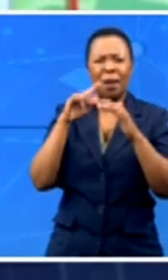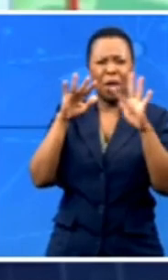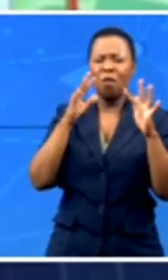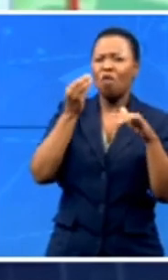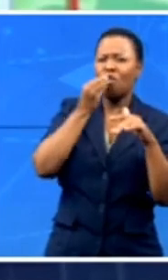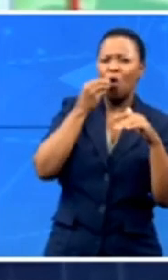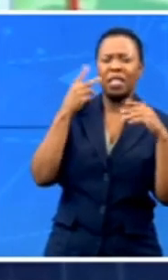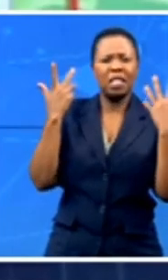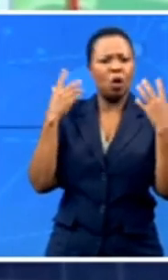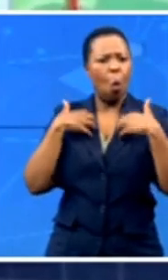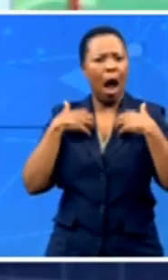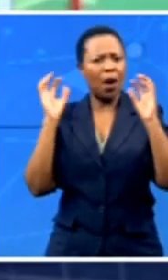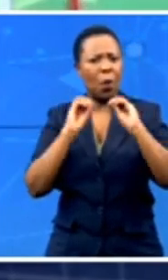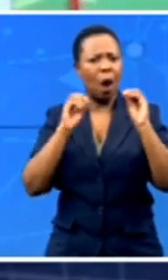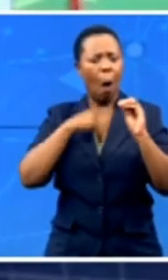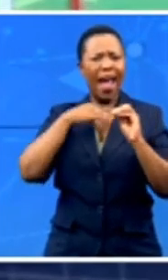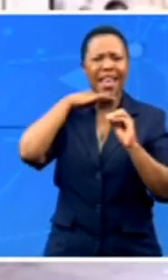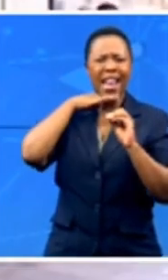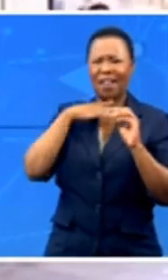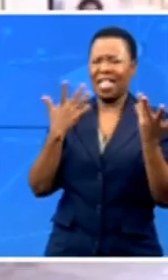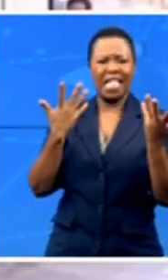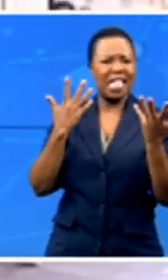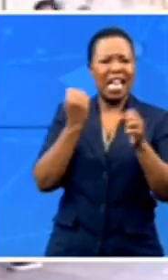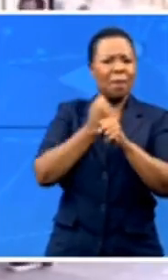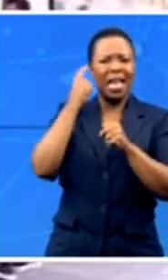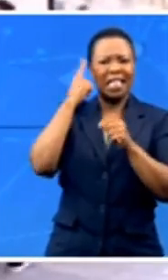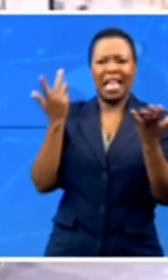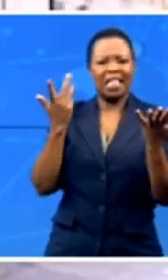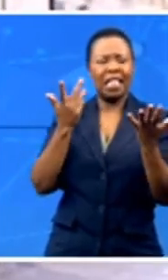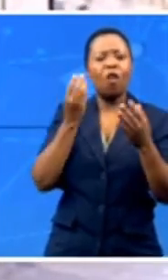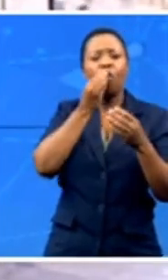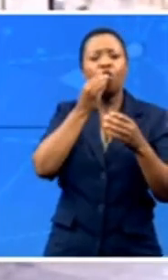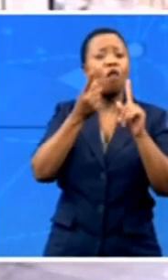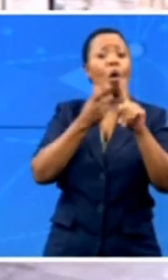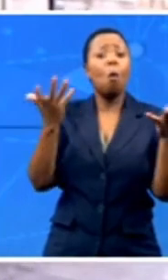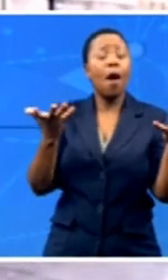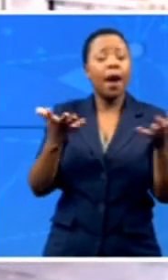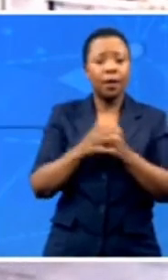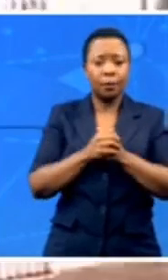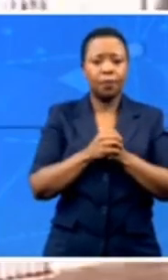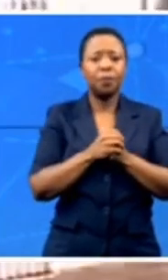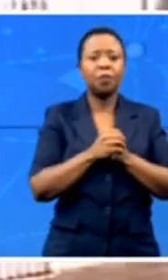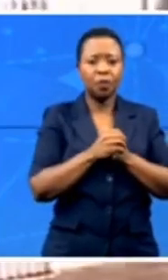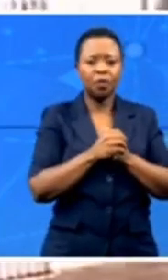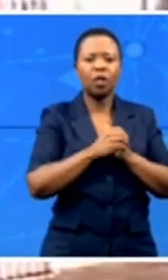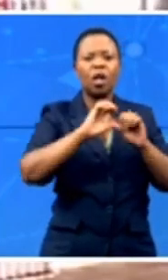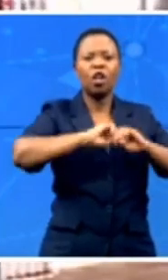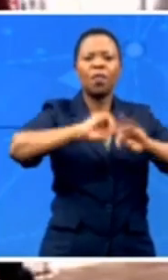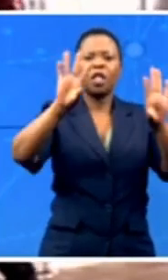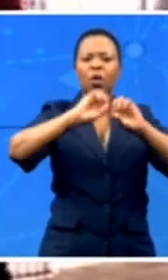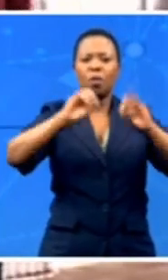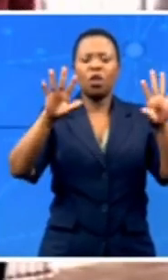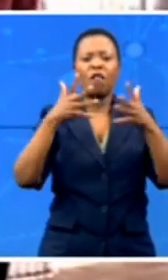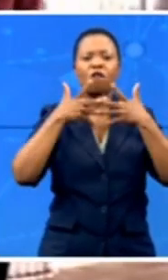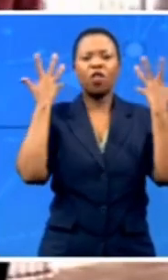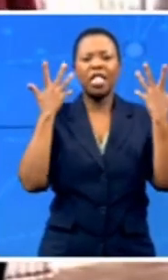it doesn't make sense. Where is it going to come from? The harvesting and distribution of fresh produce were interrupted. The supply of medicine was